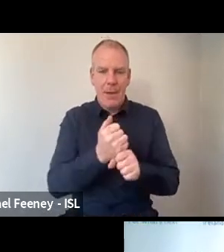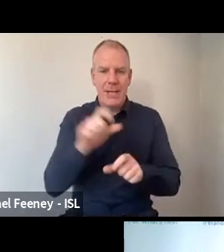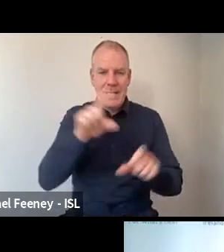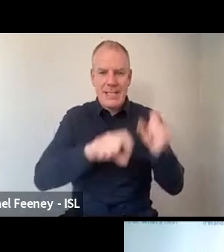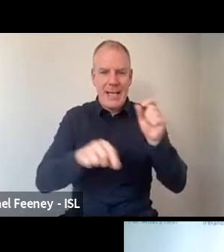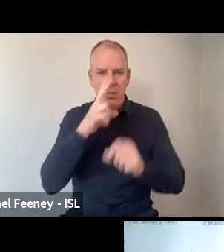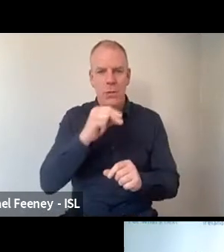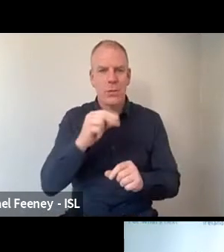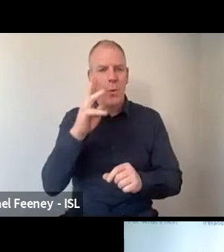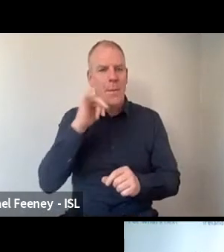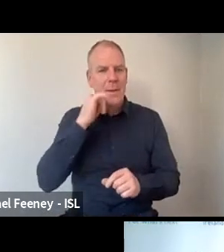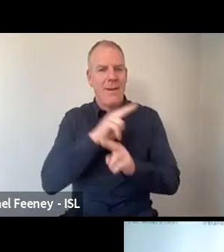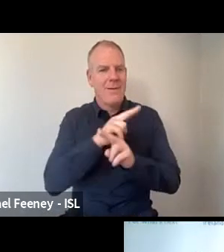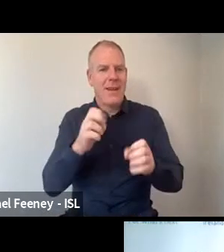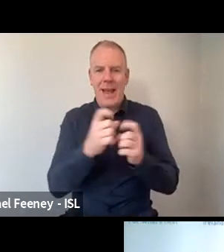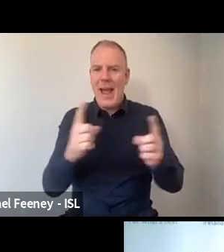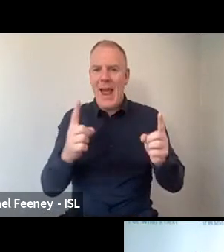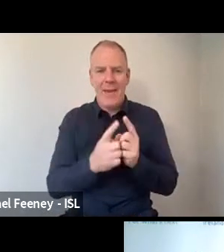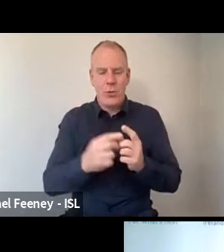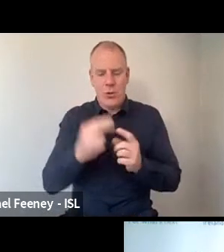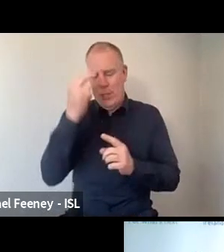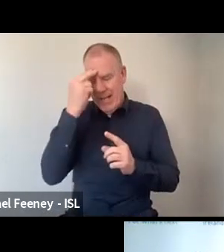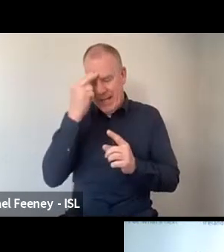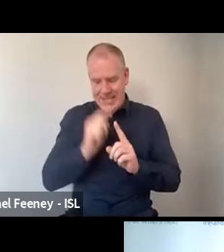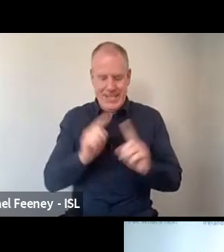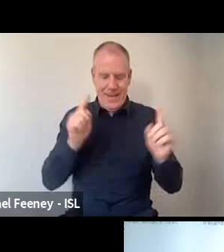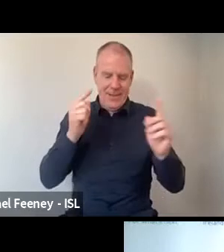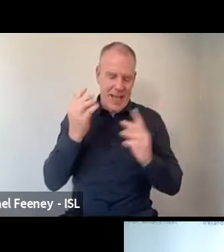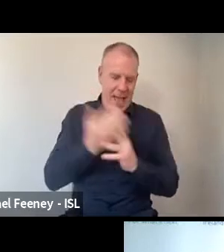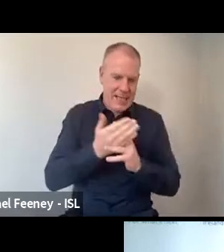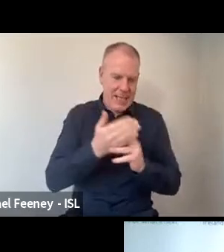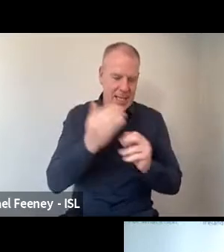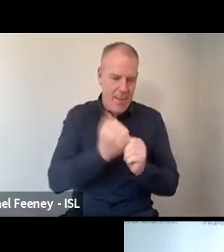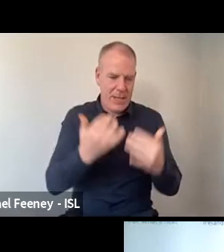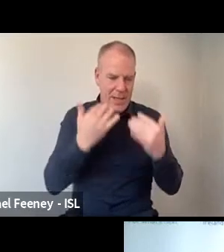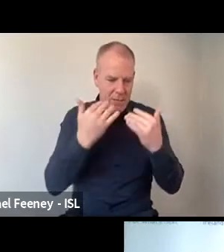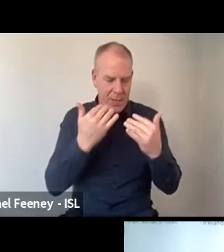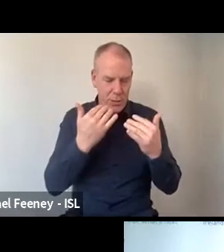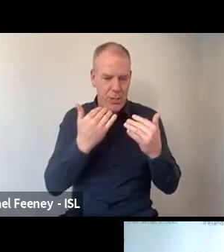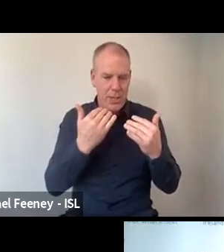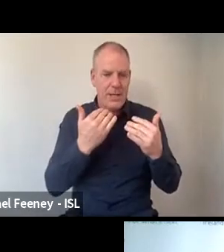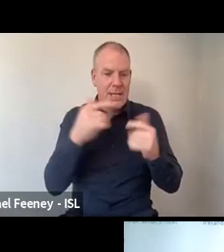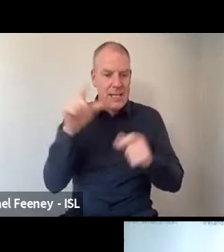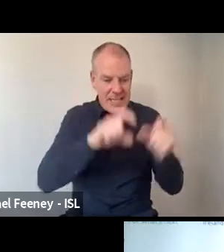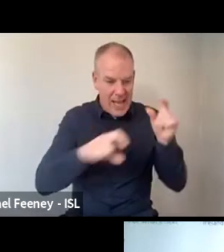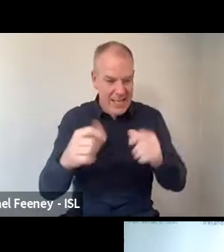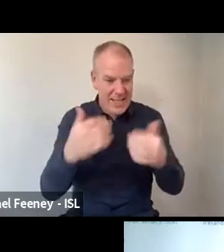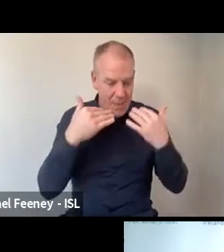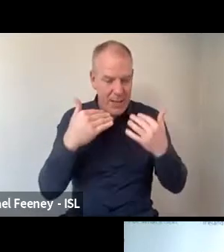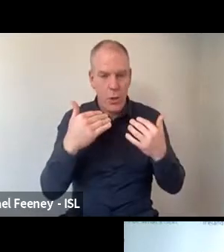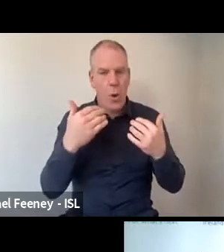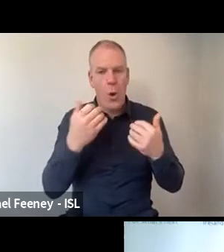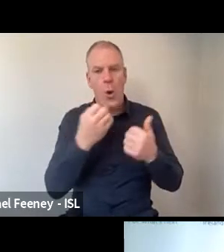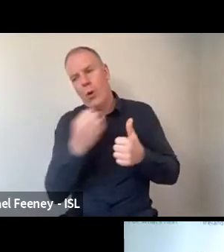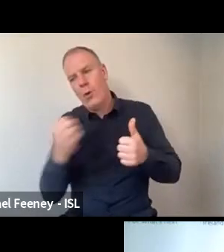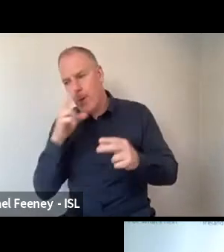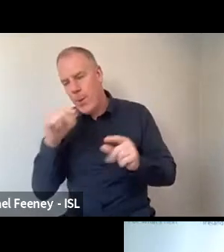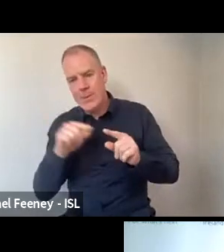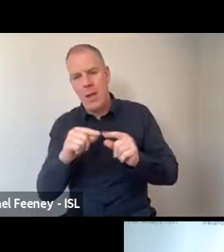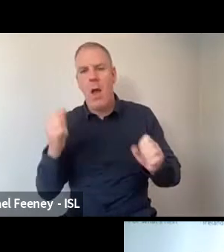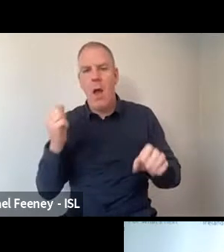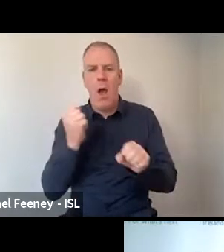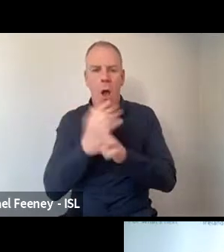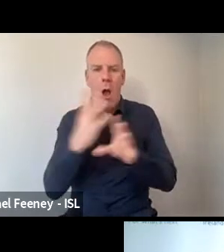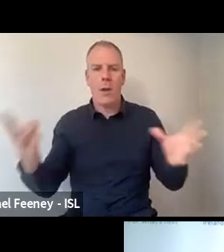not everybody kind of differentiates their access to information as like science information and other information. It's kind of all